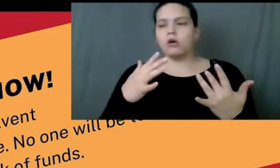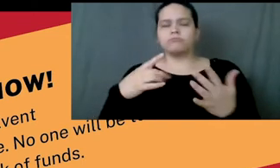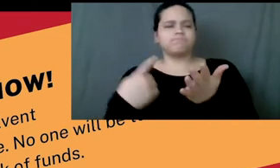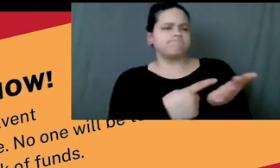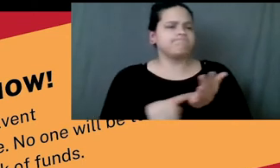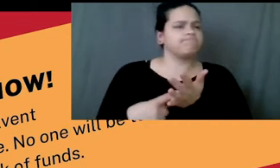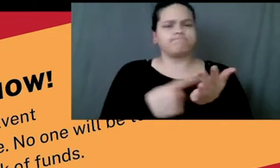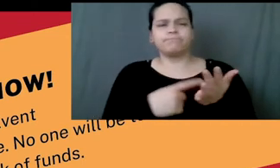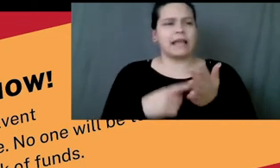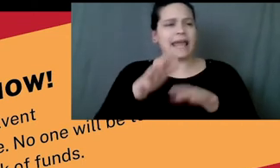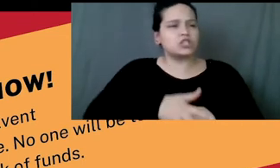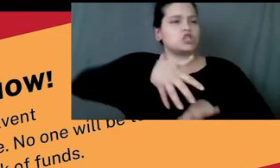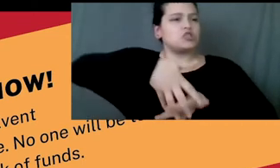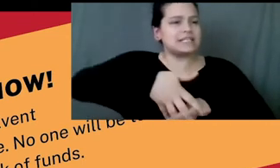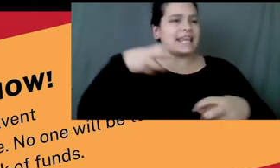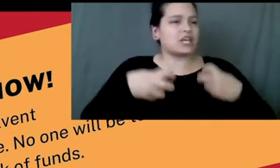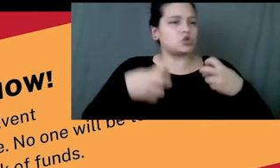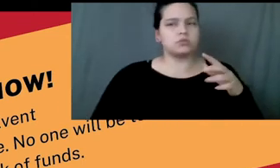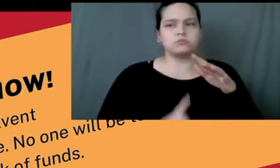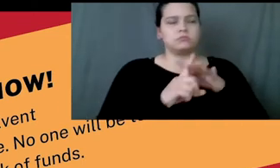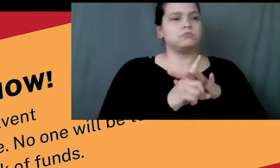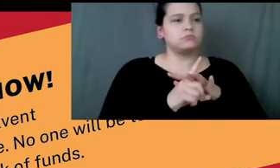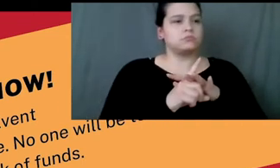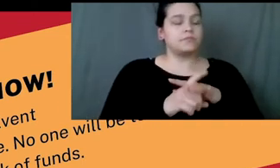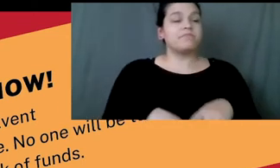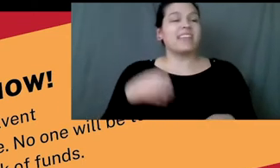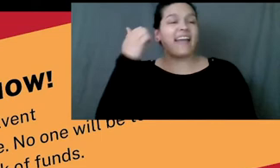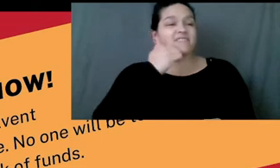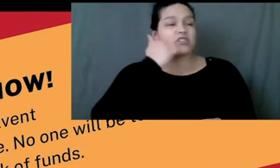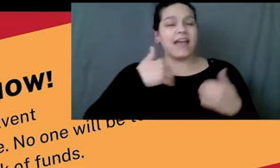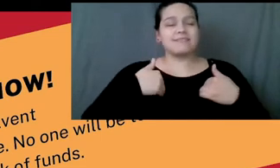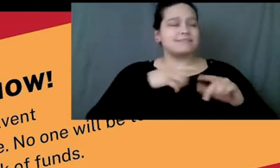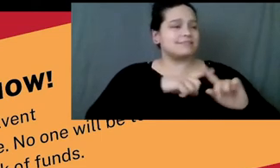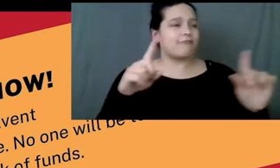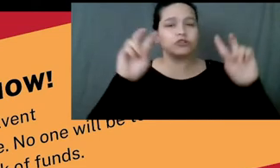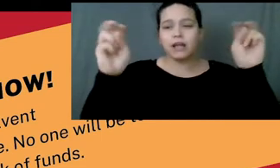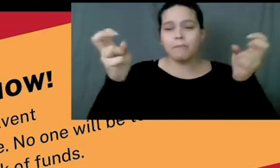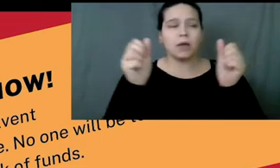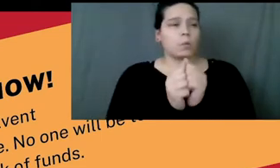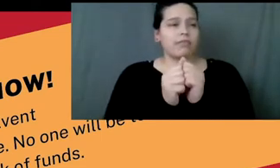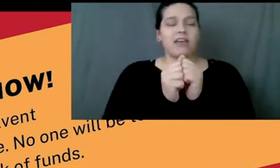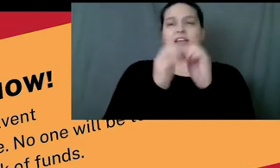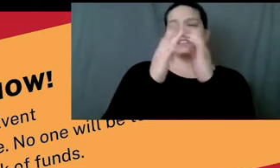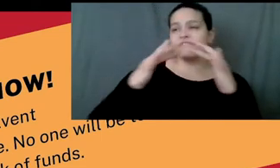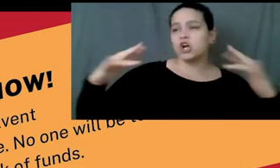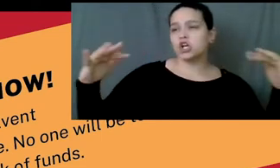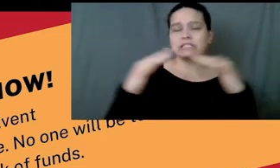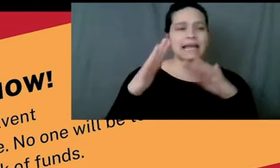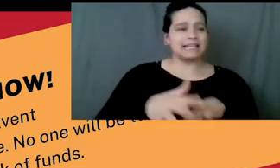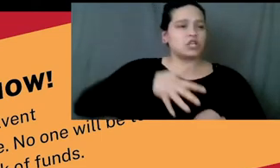Americas are facing. Every day covers a related topic with diverse indigenous people speaking their truths.